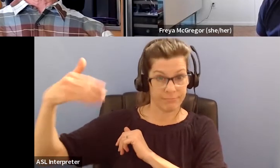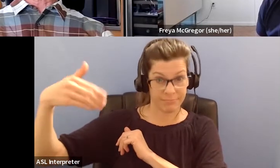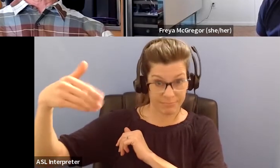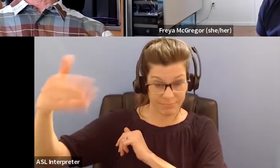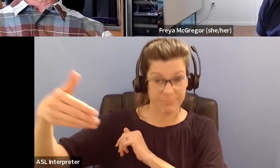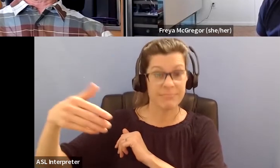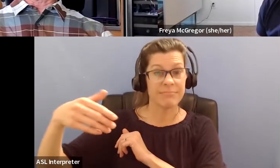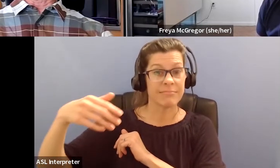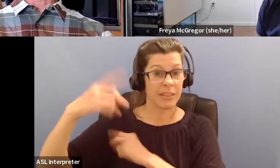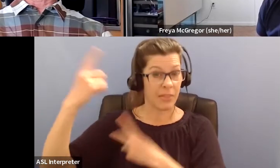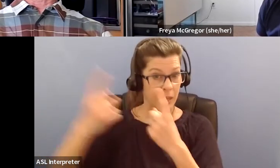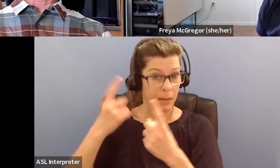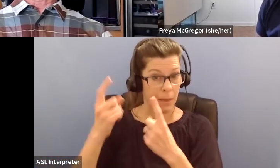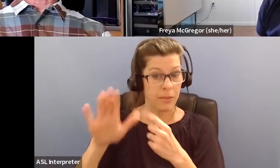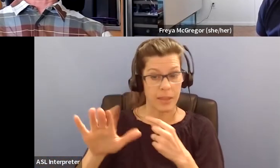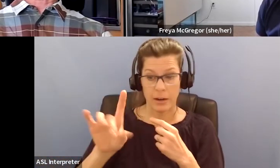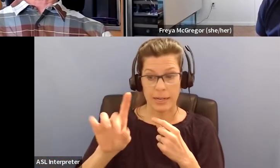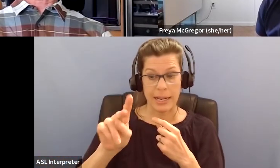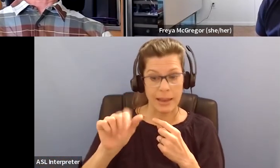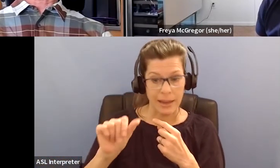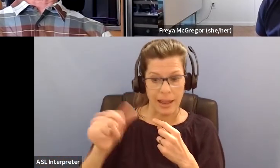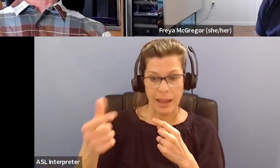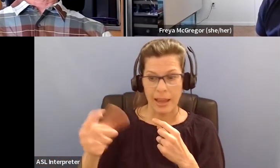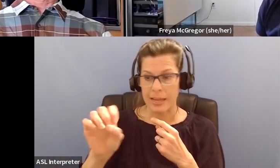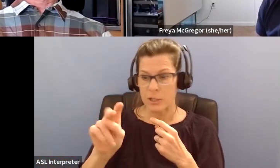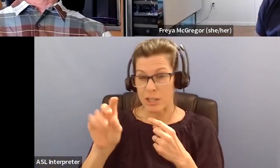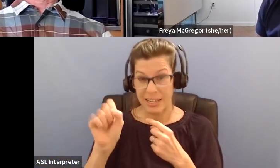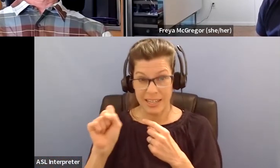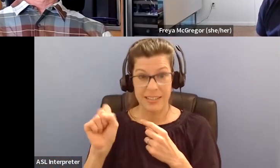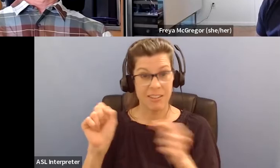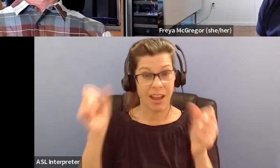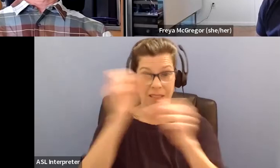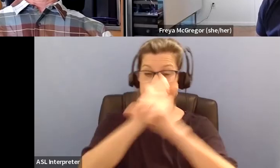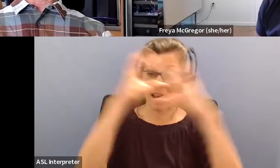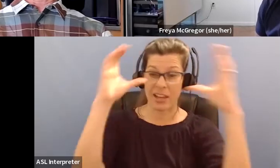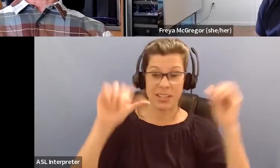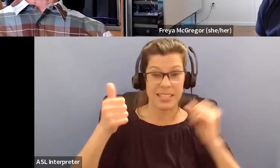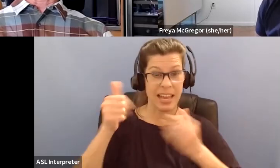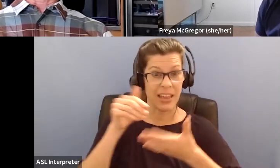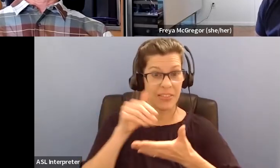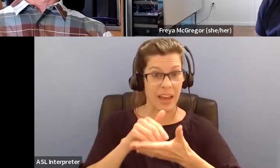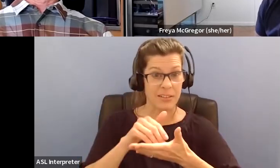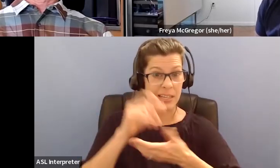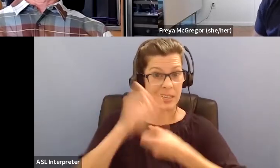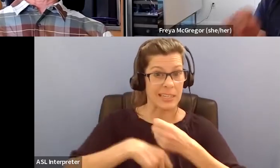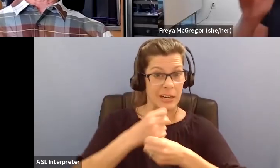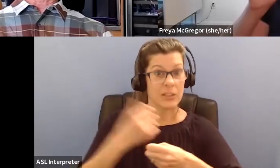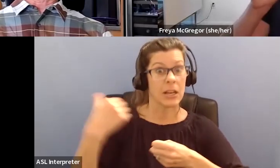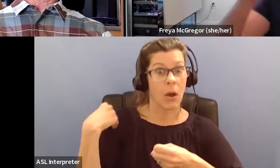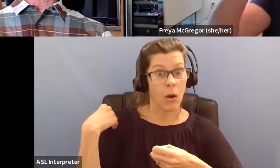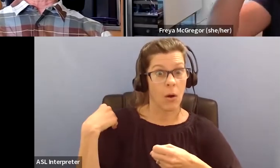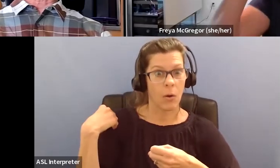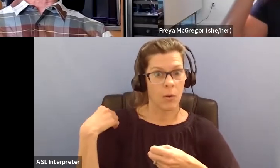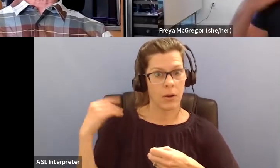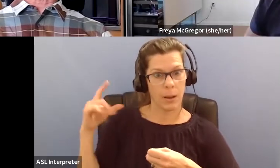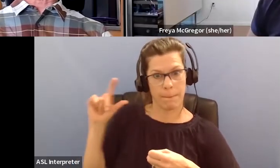can realize that if you went back 10,000 years, it would look the same. Like my